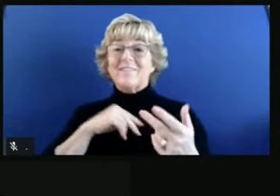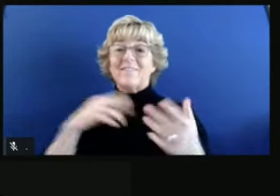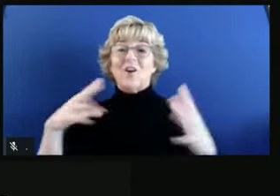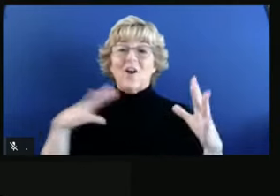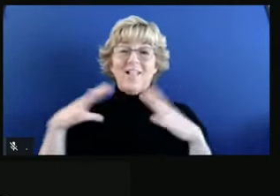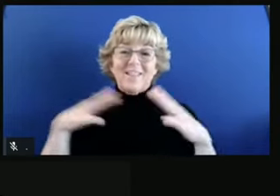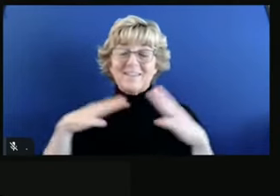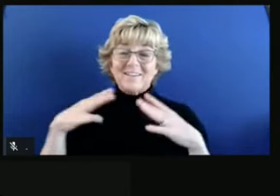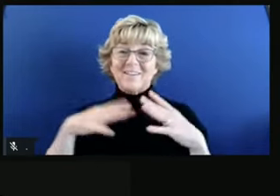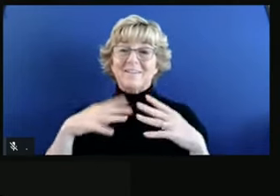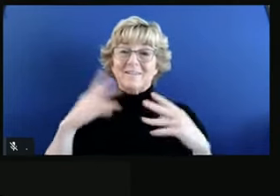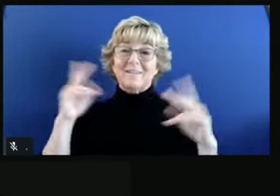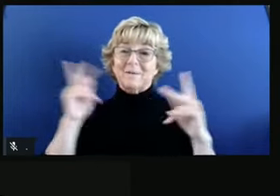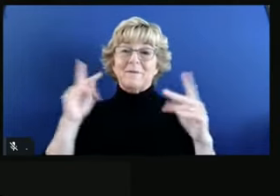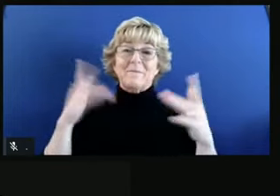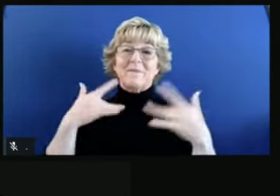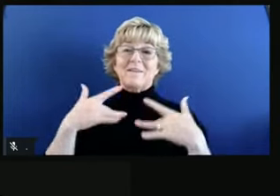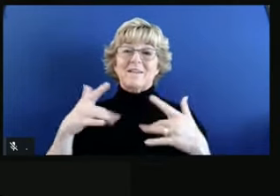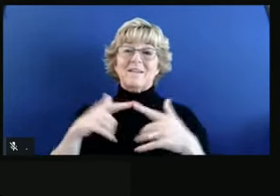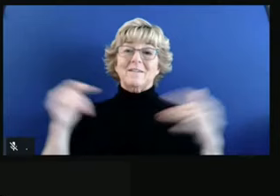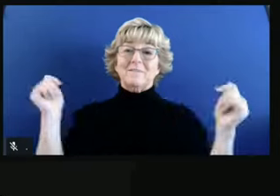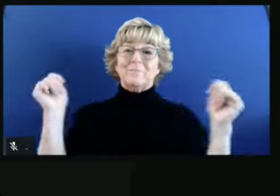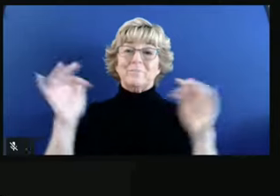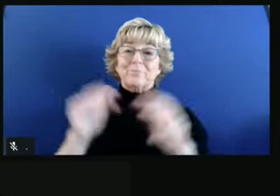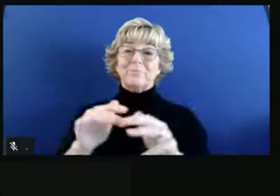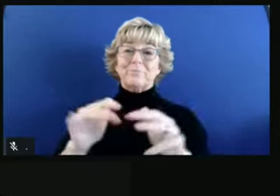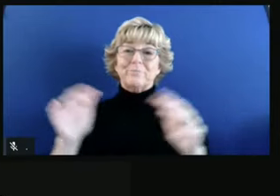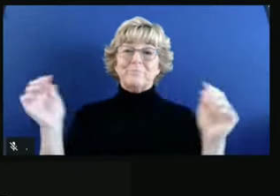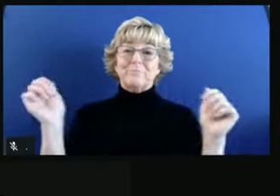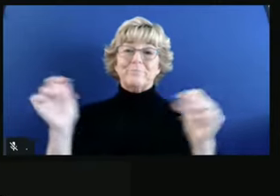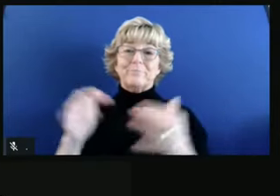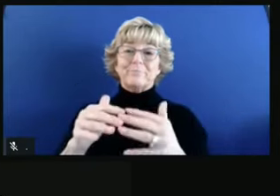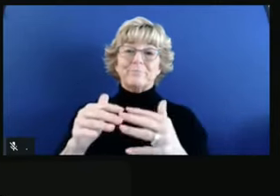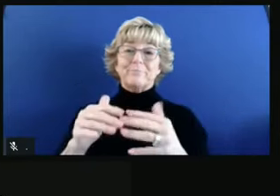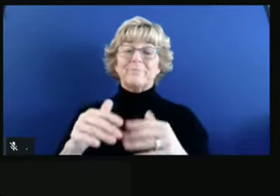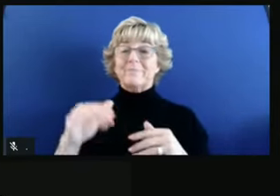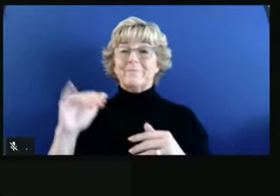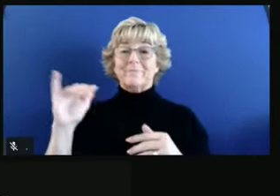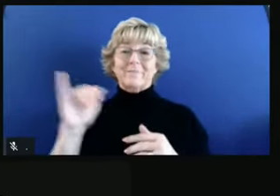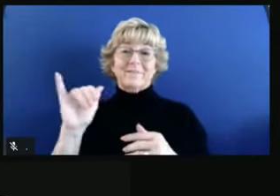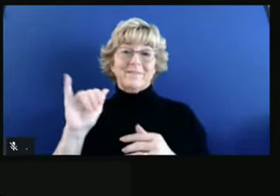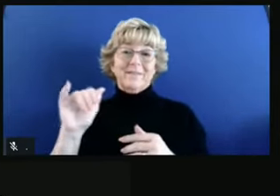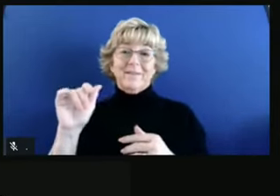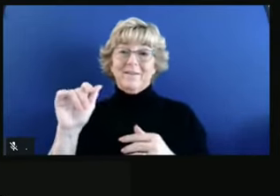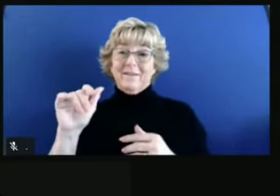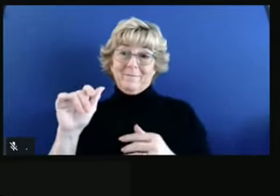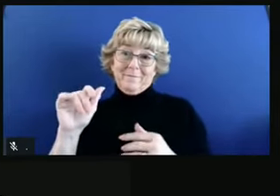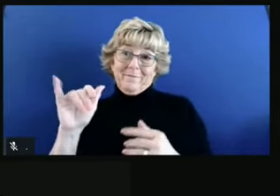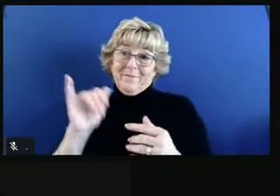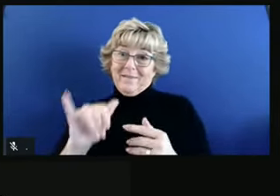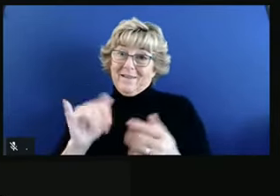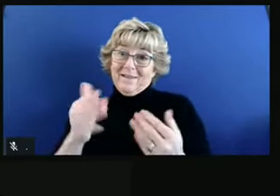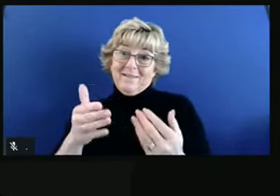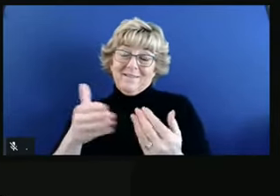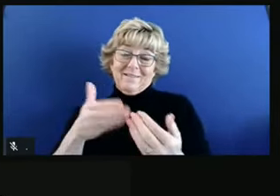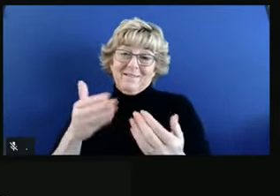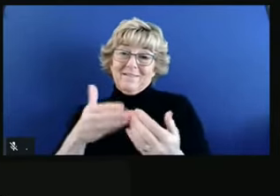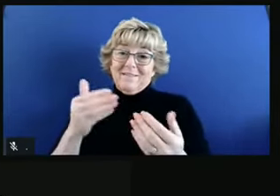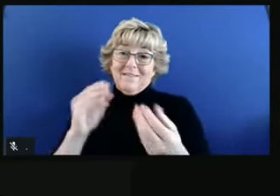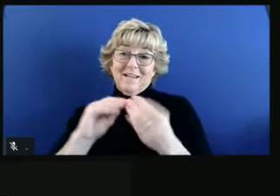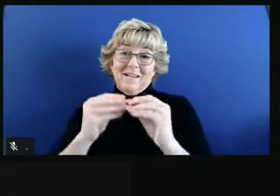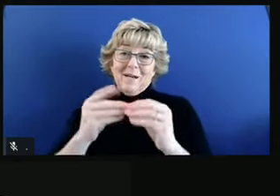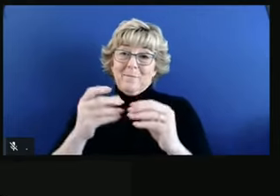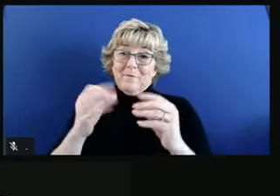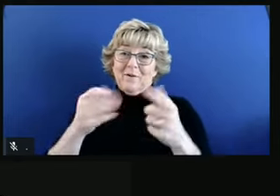in a place as densely populated as LA with some of its unique factors and characteristics to